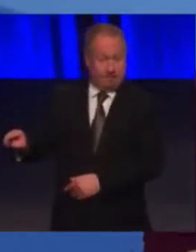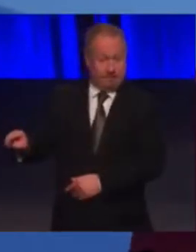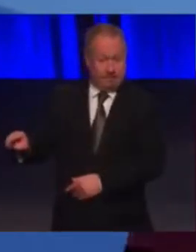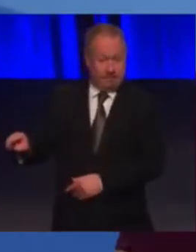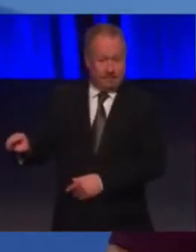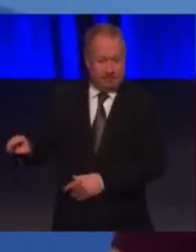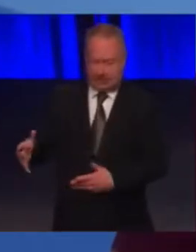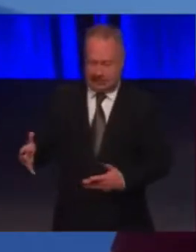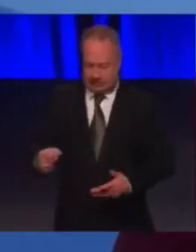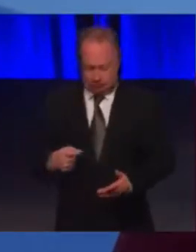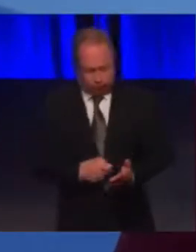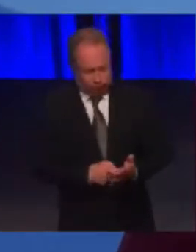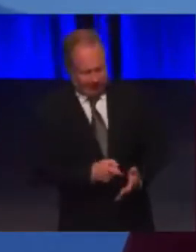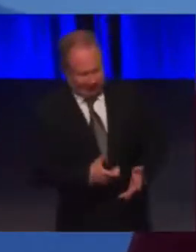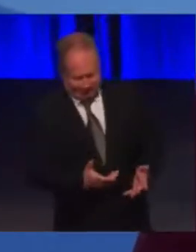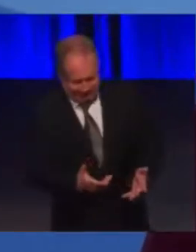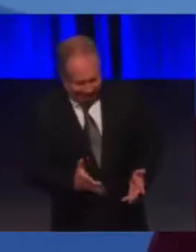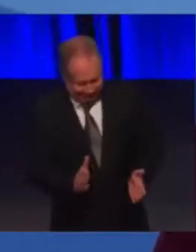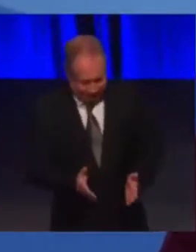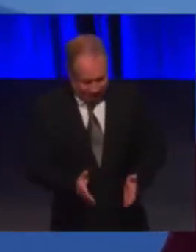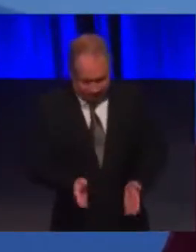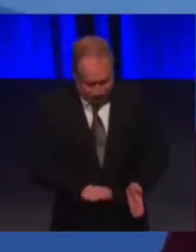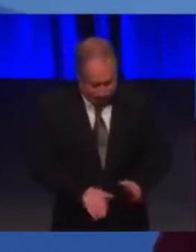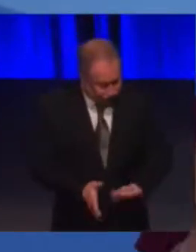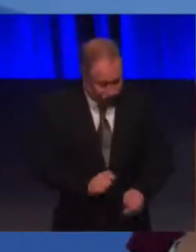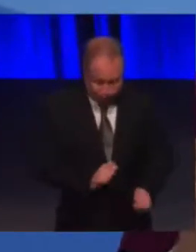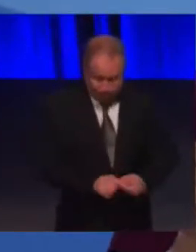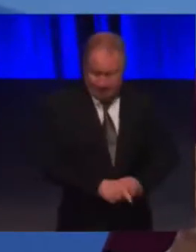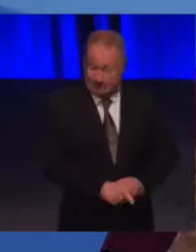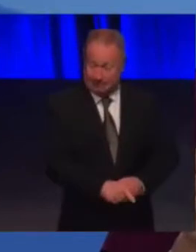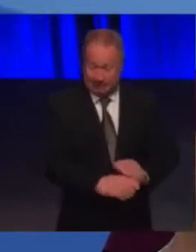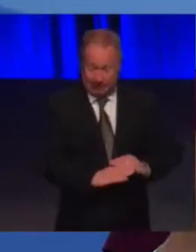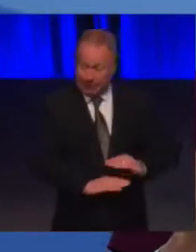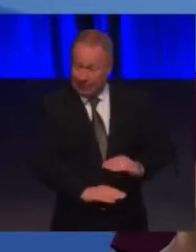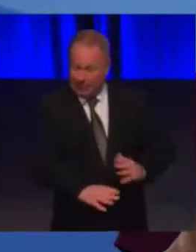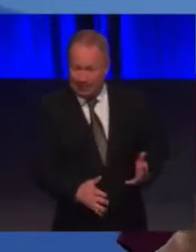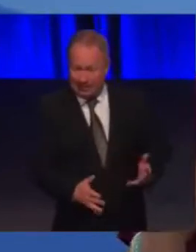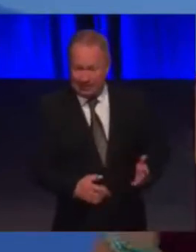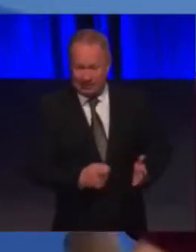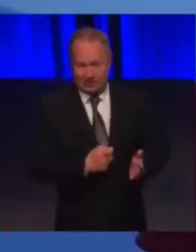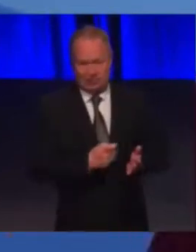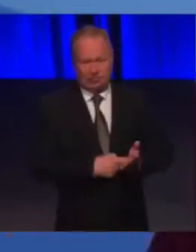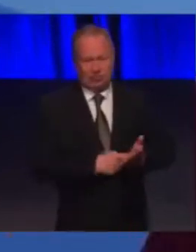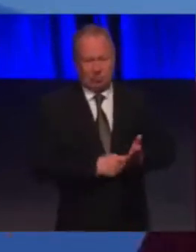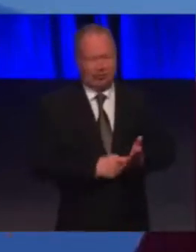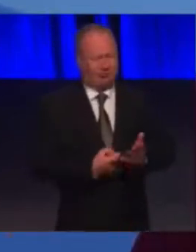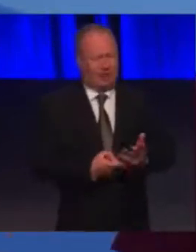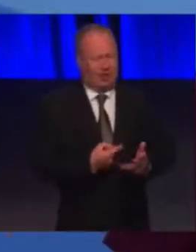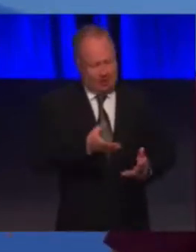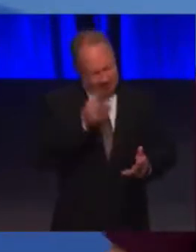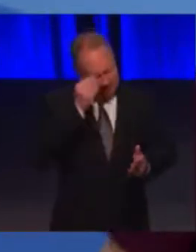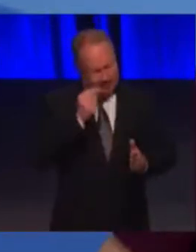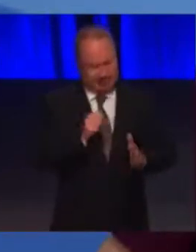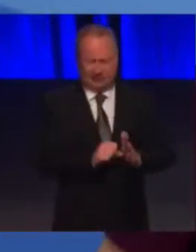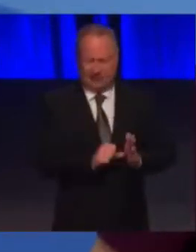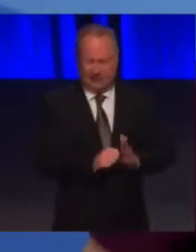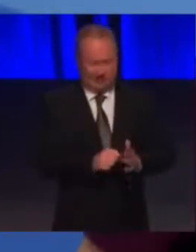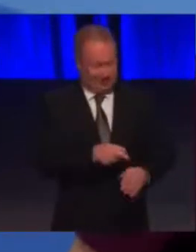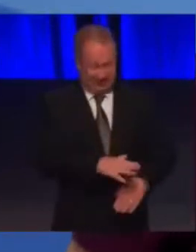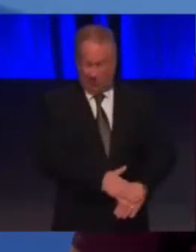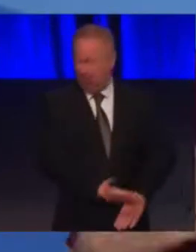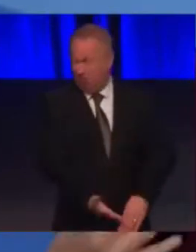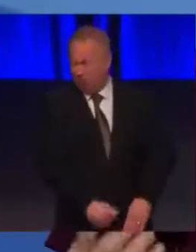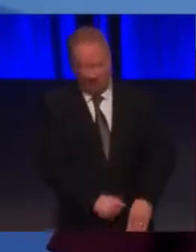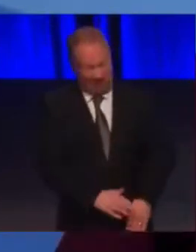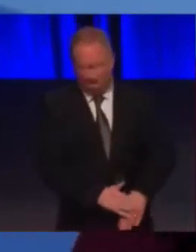having to compromise Rory's respect and dignity. We are lucky that Rory has other learning difficulties and he isn't really that bothered,